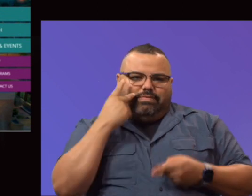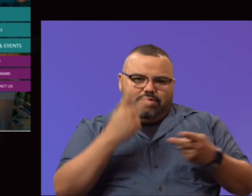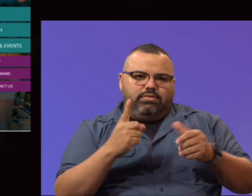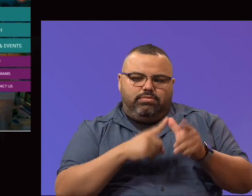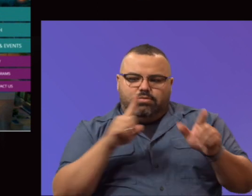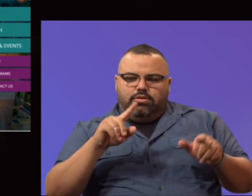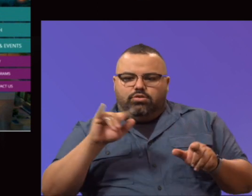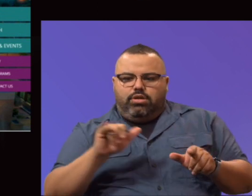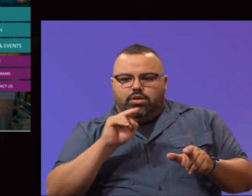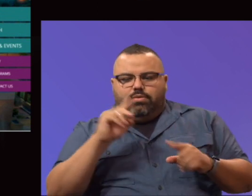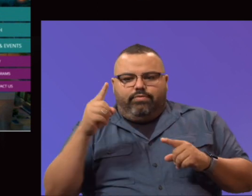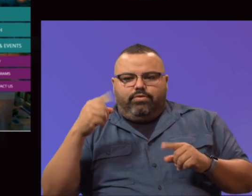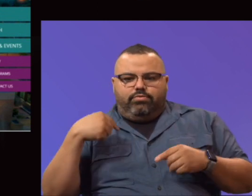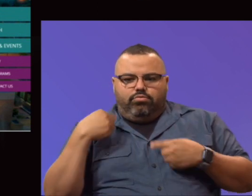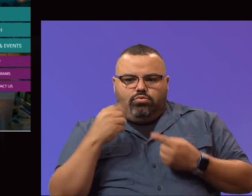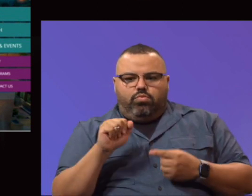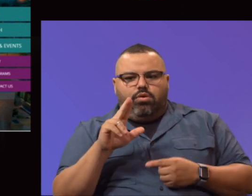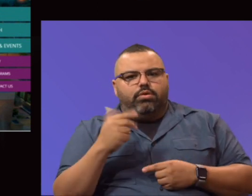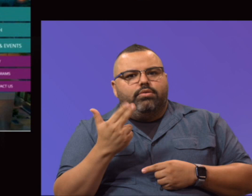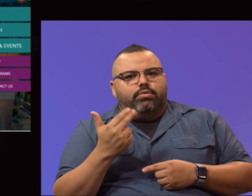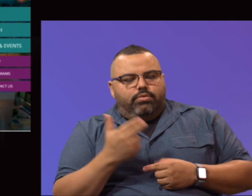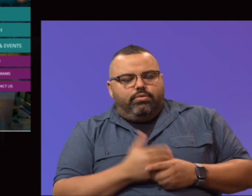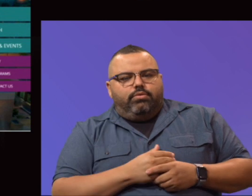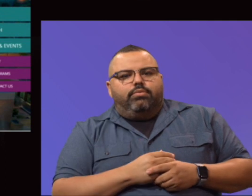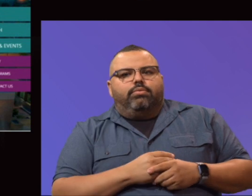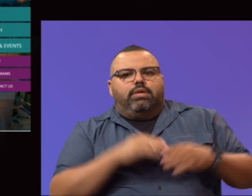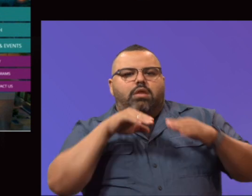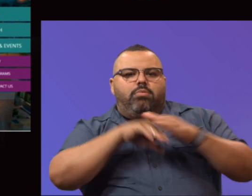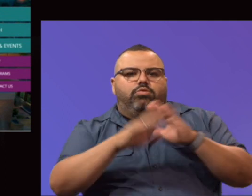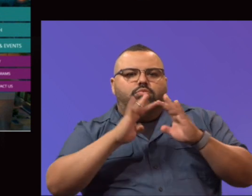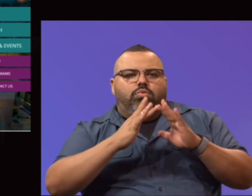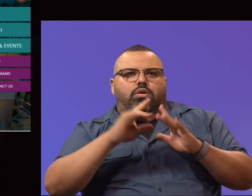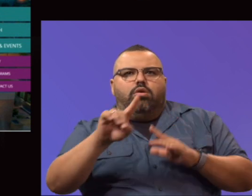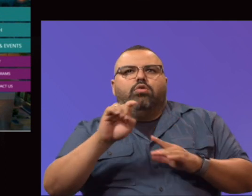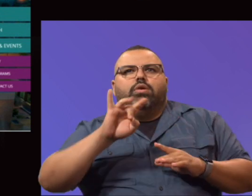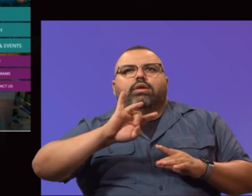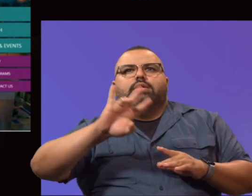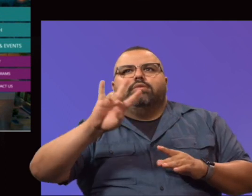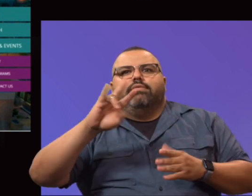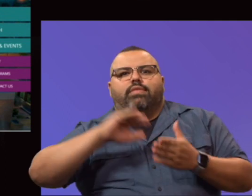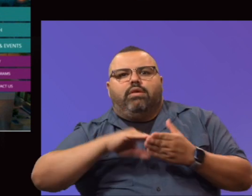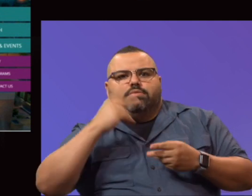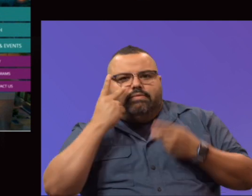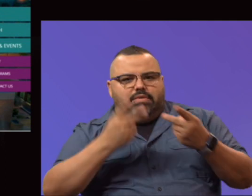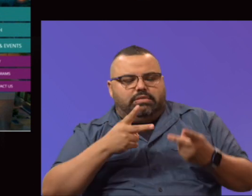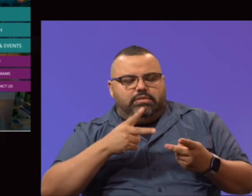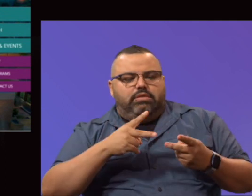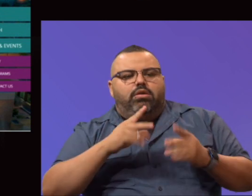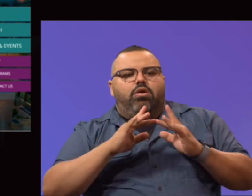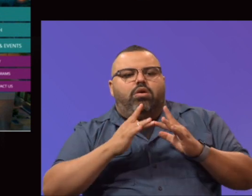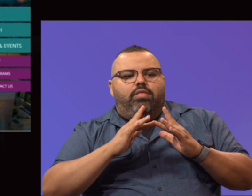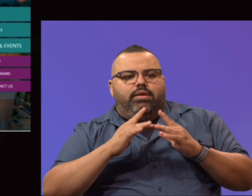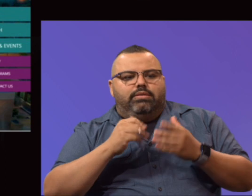13th. The admission website has received 187,000 visits. Online assistance and virtual offices